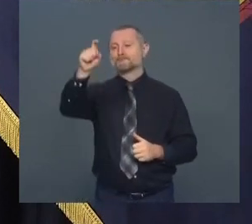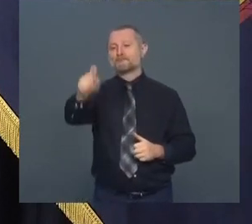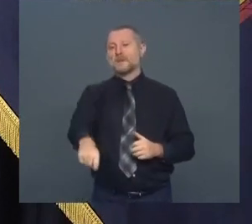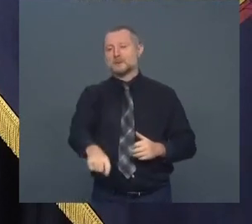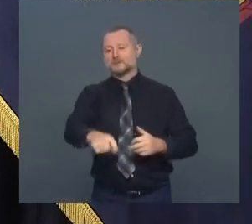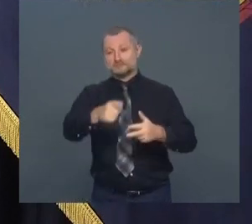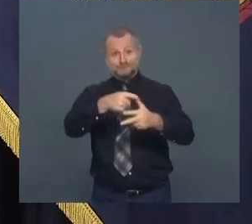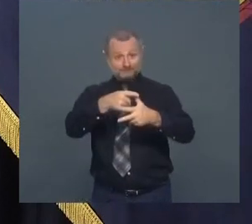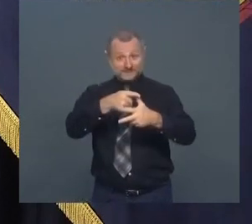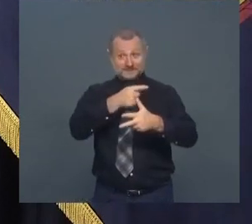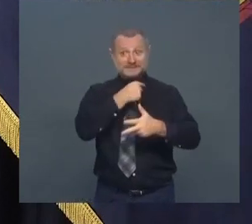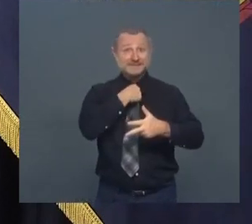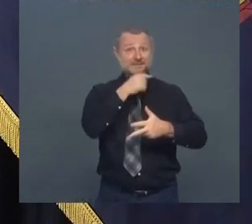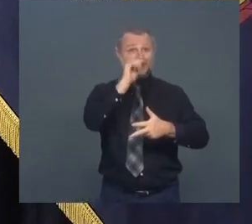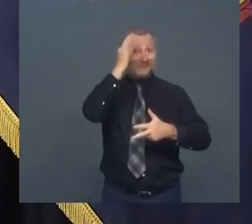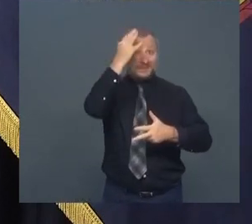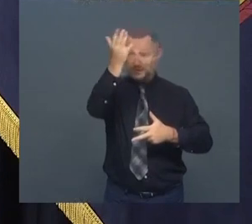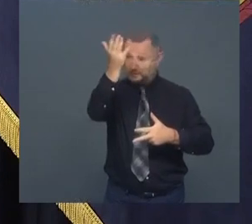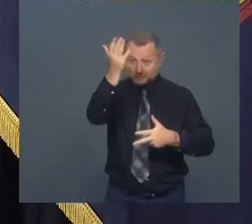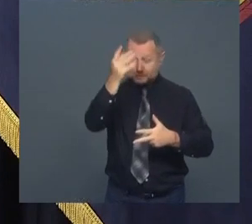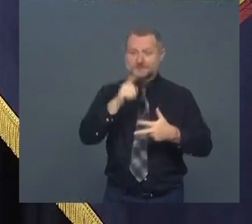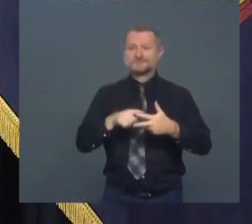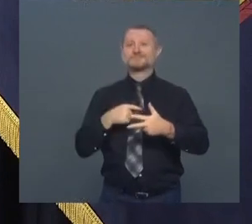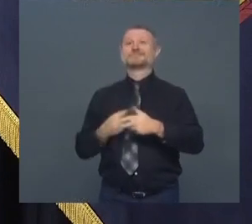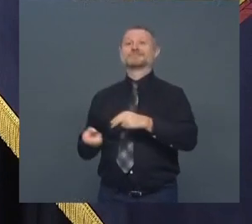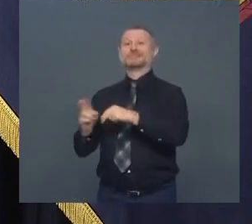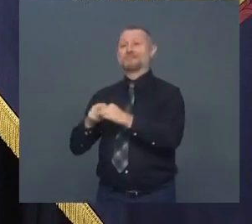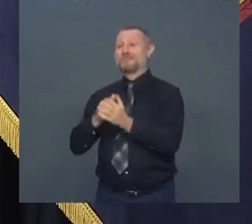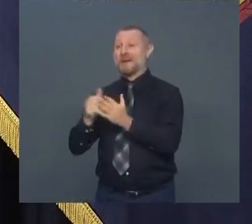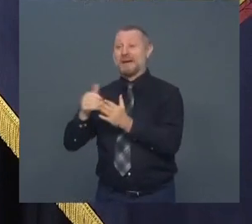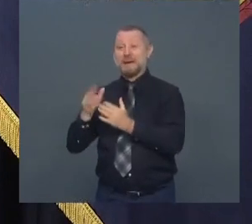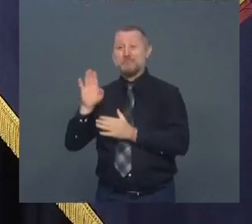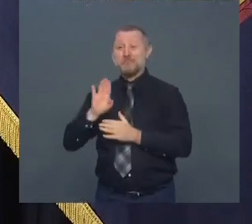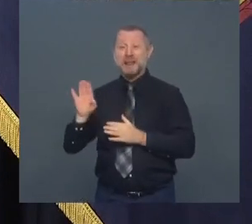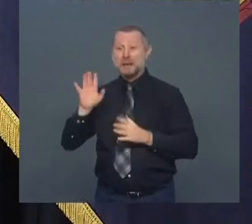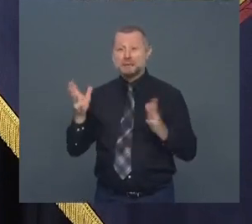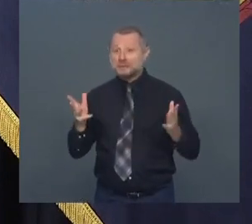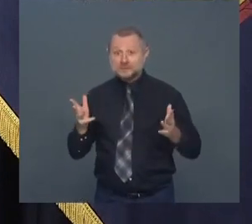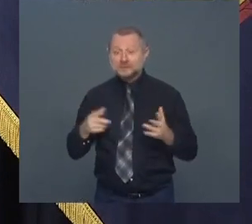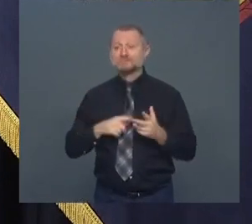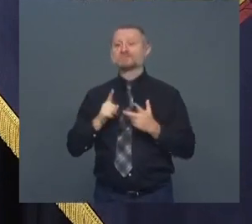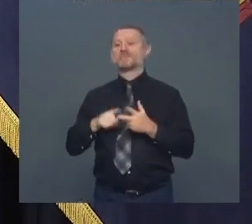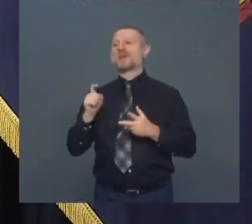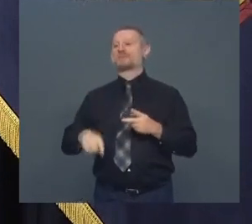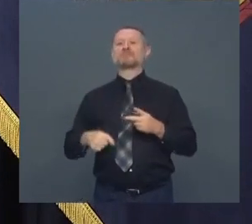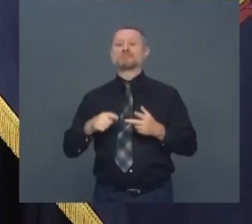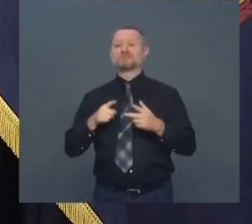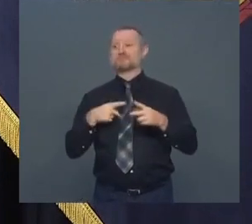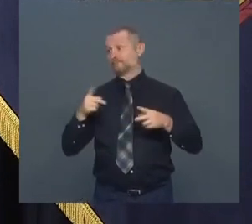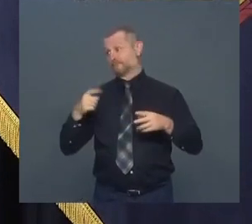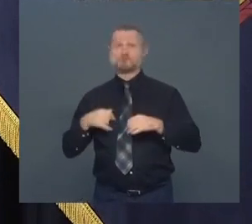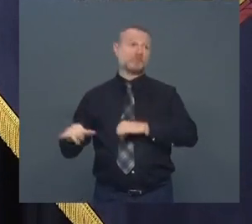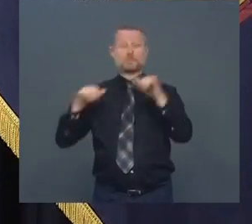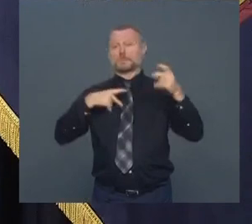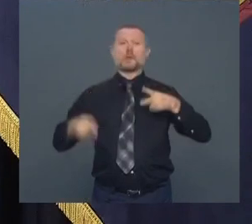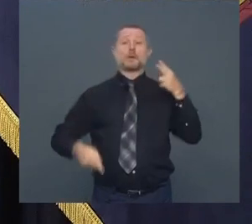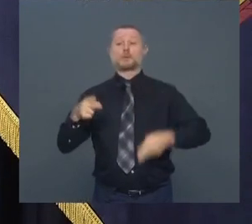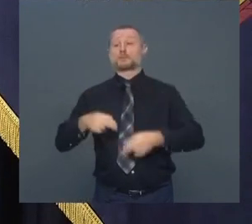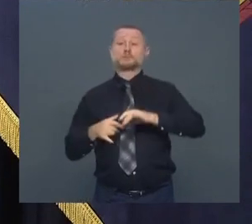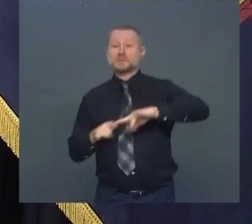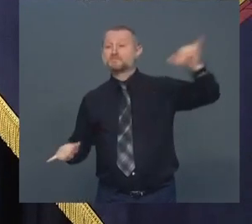You'd need additional revenues. You'd need cuts. Uh, and you'd need,